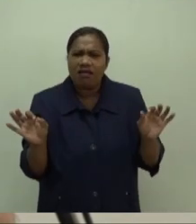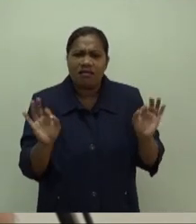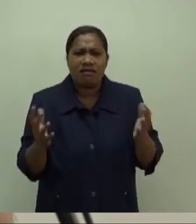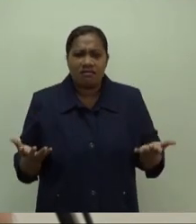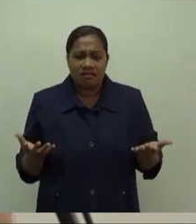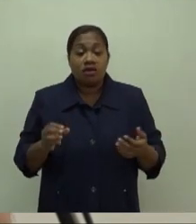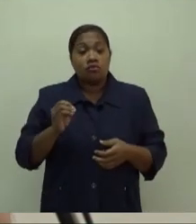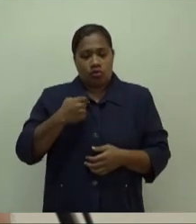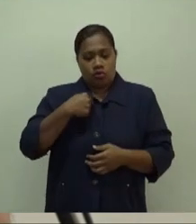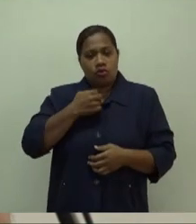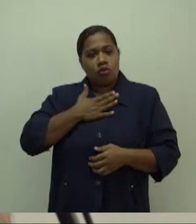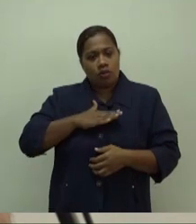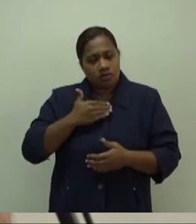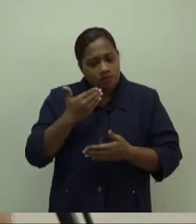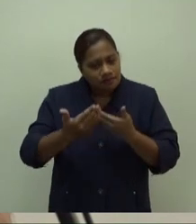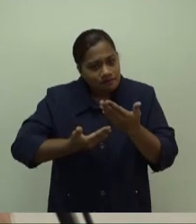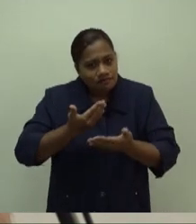some of the basics for everyone.